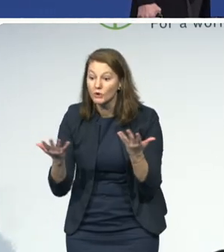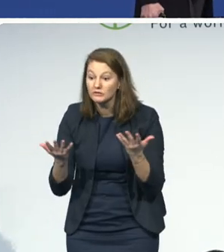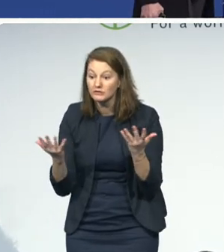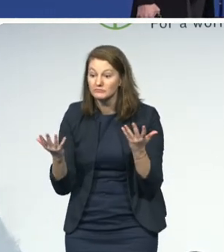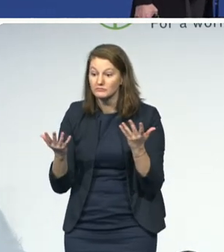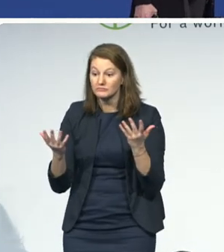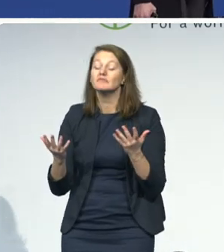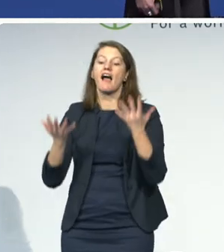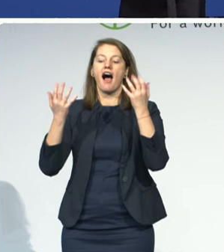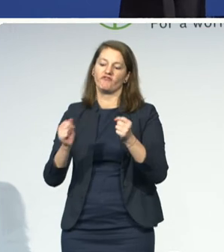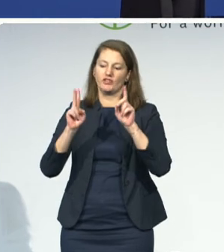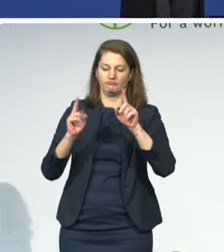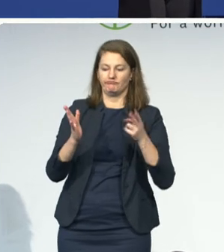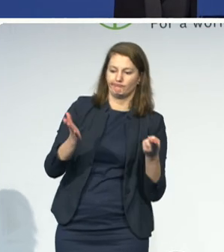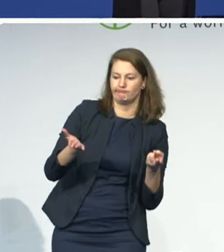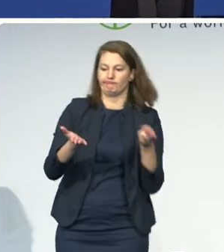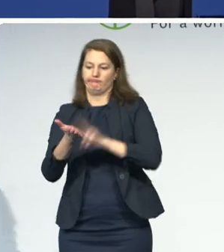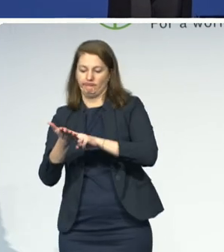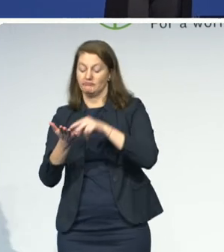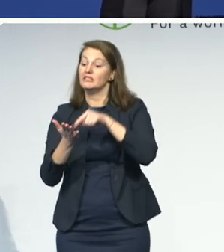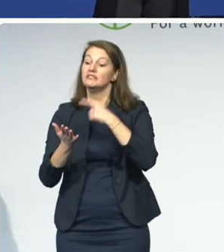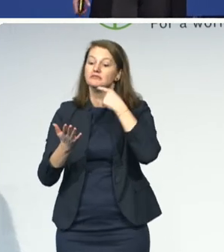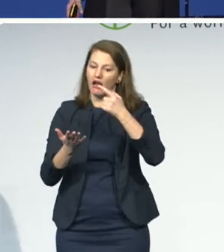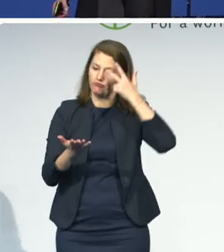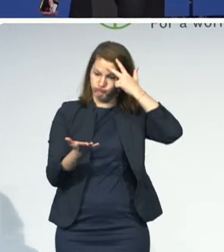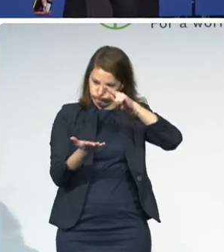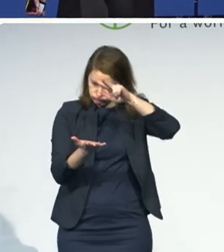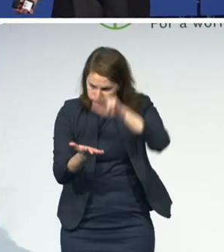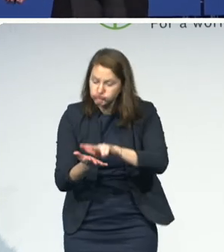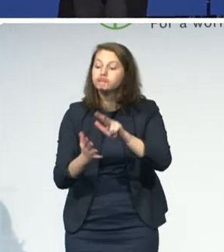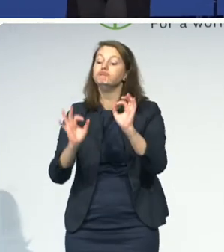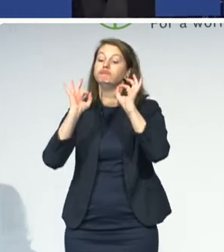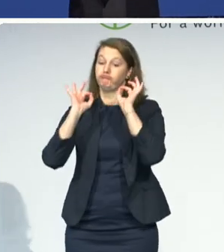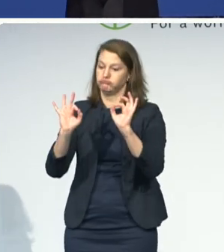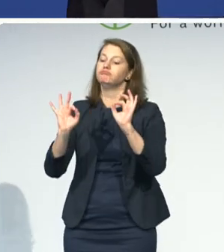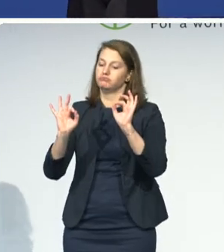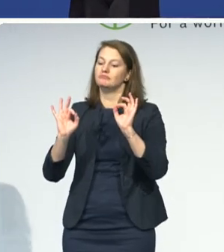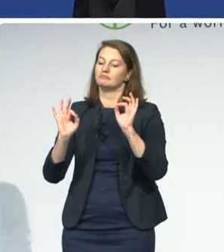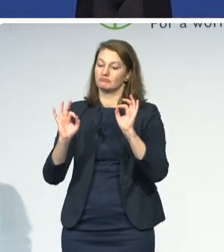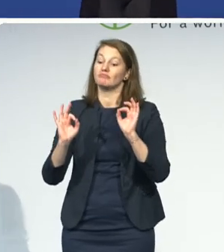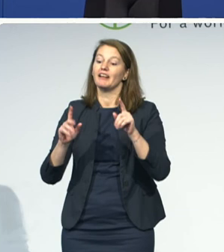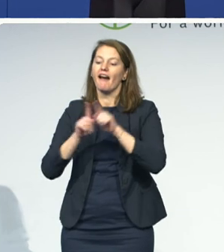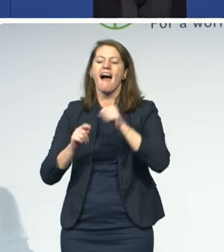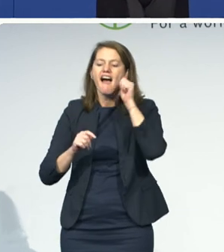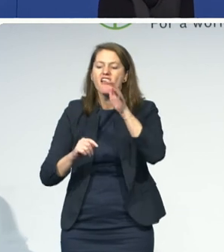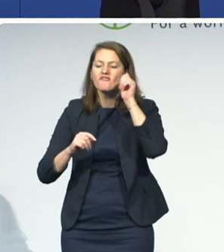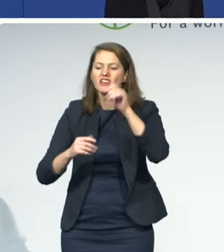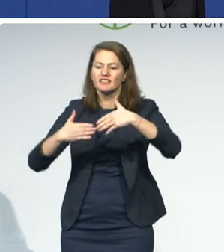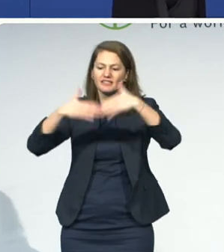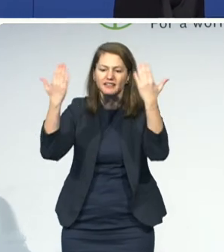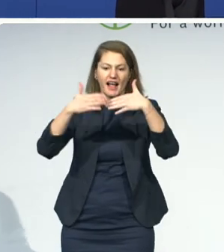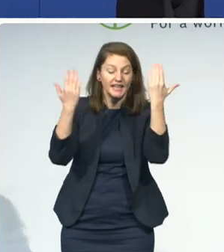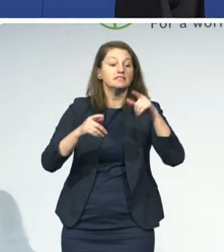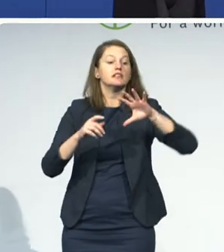passed and ratified, and it's adding countries every day. This is important because, in addition, we